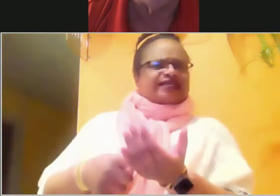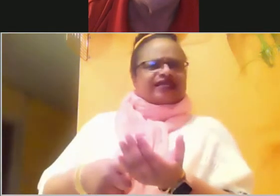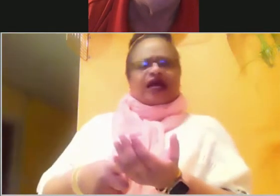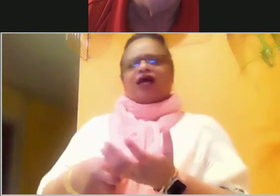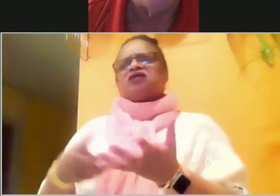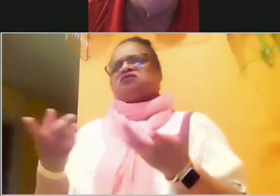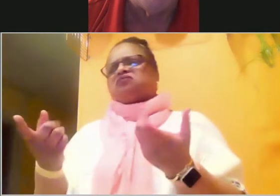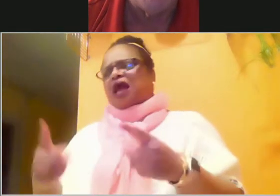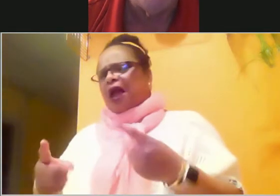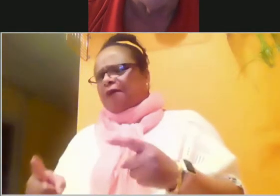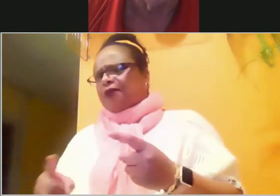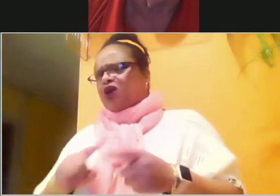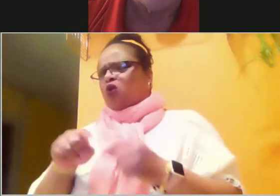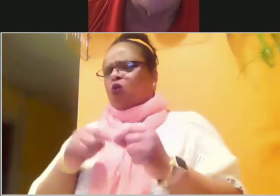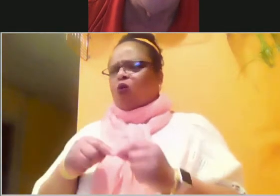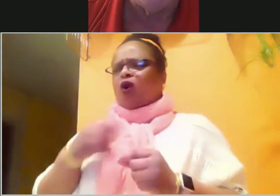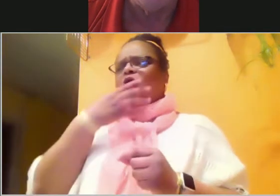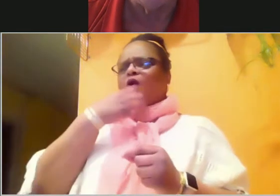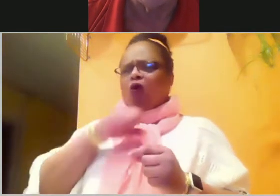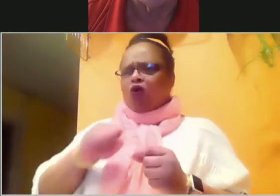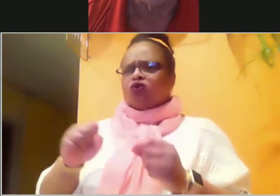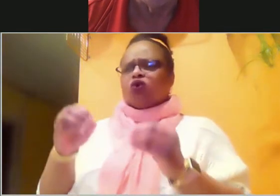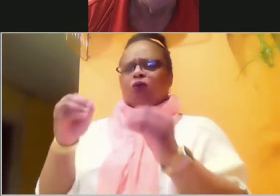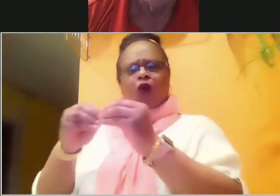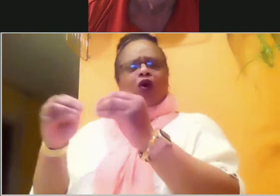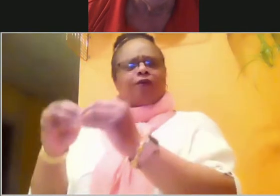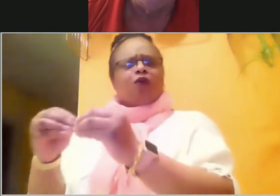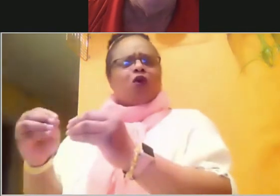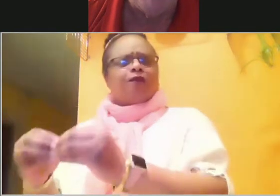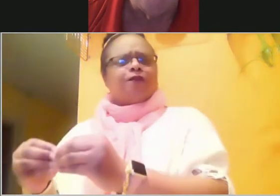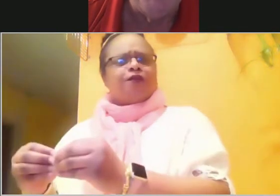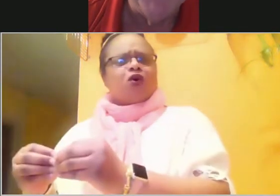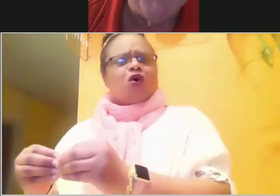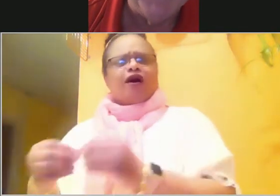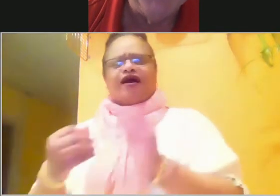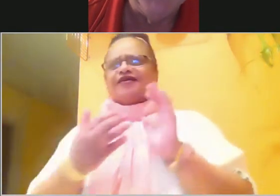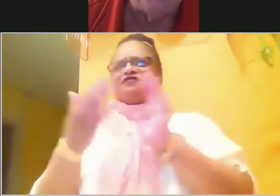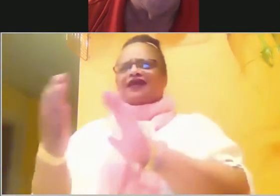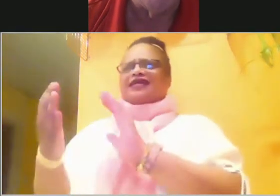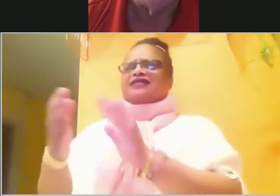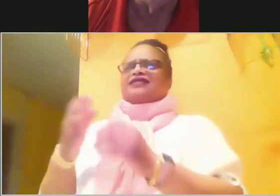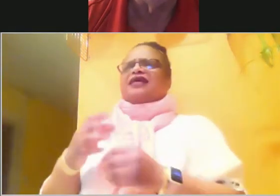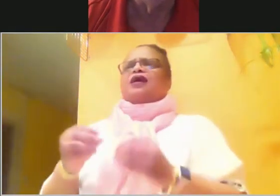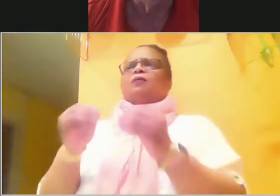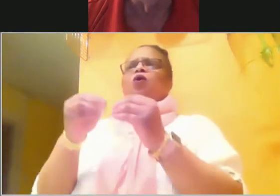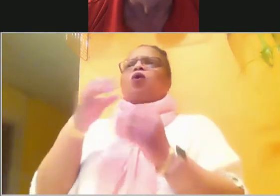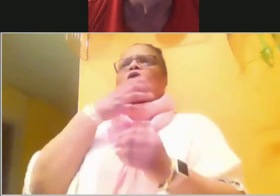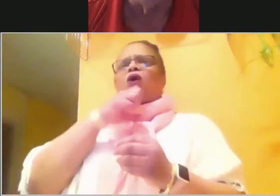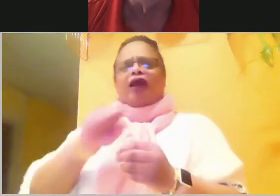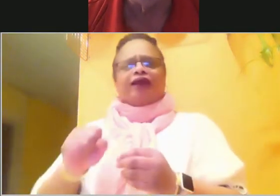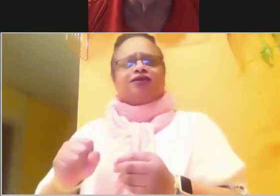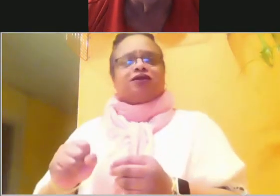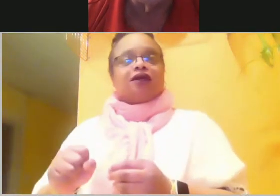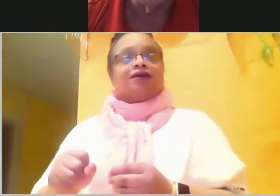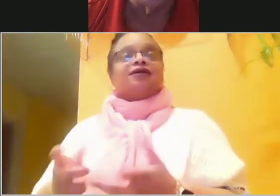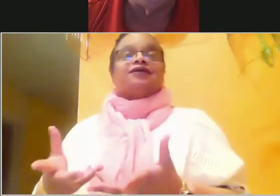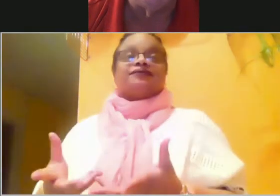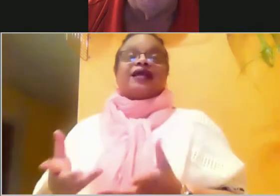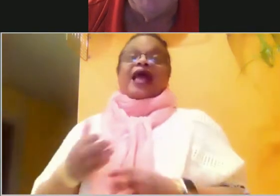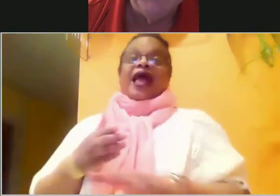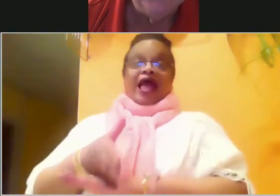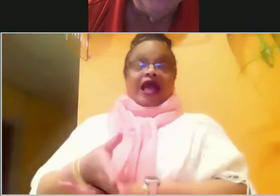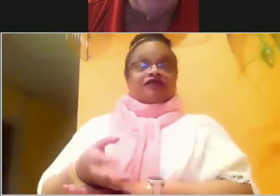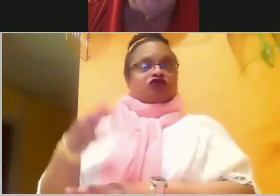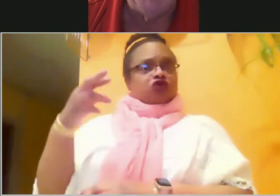aging process of what we're going through now and today's time and how I feel about the aging process. Well, brothers, after reading